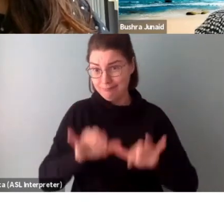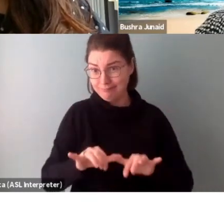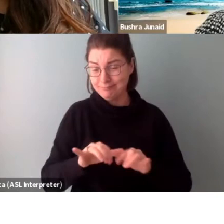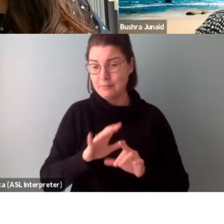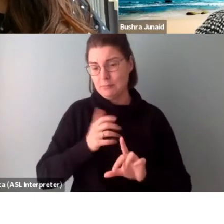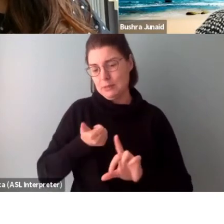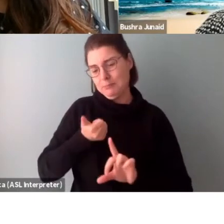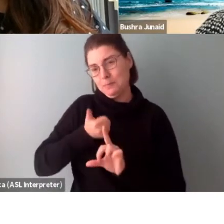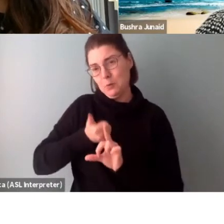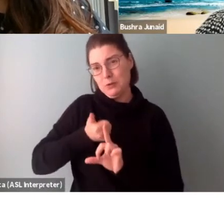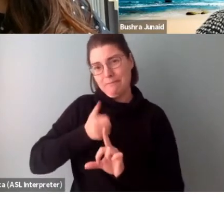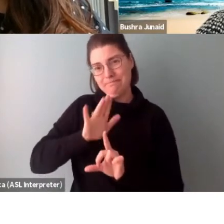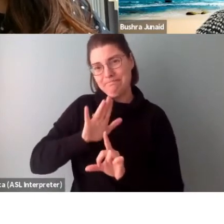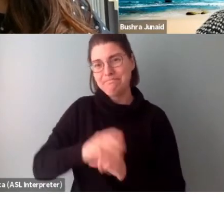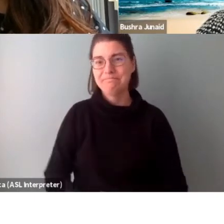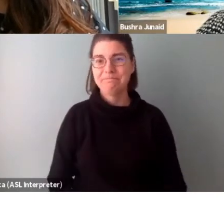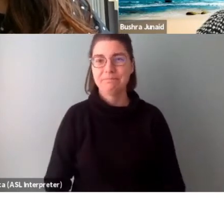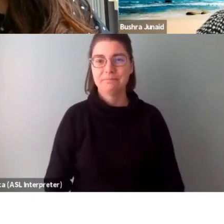yourself.